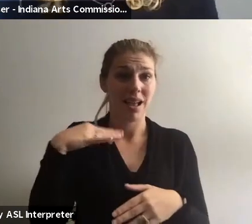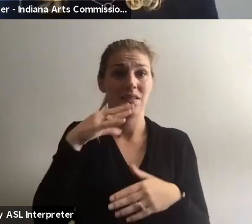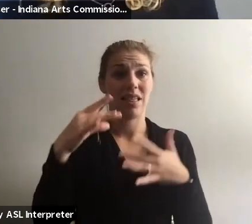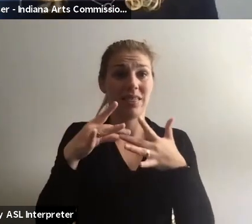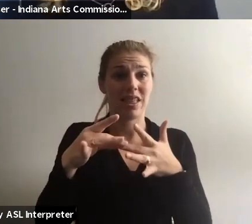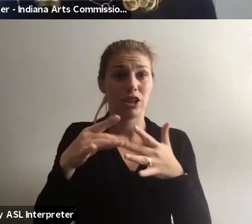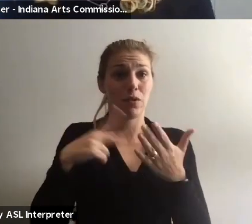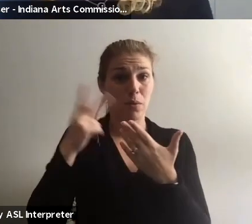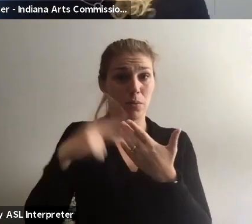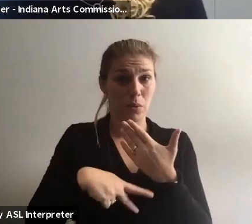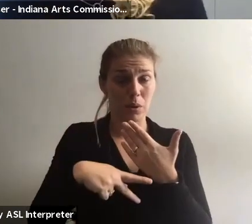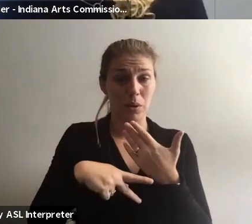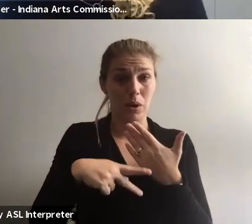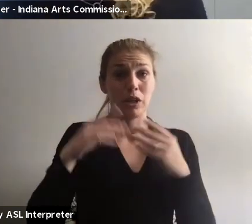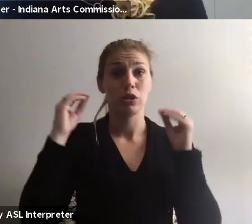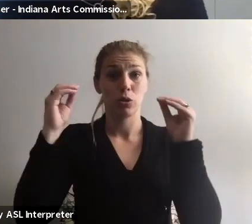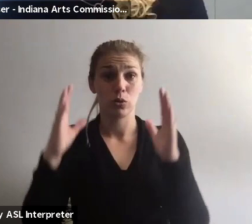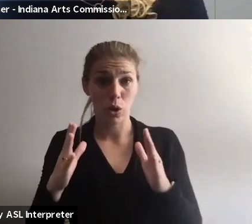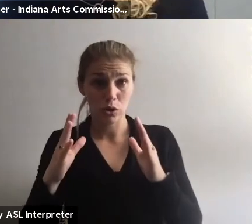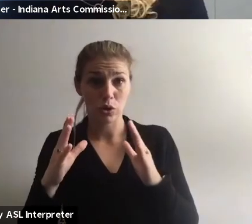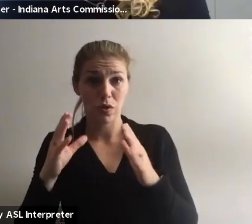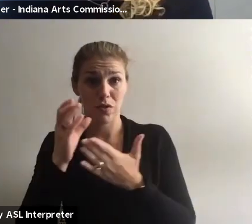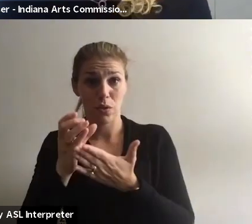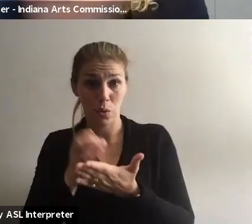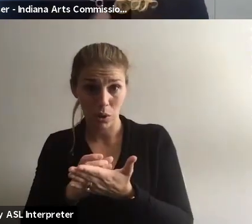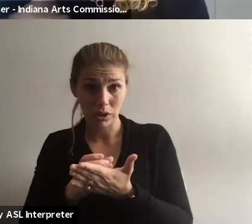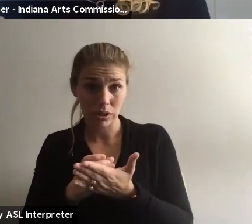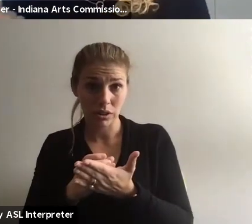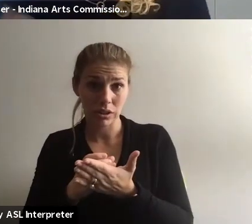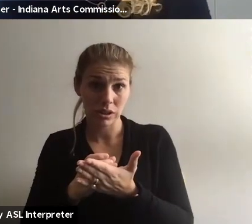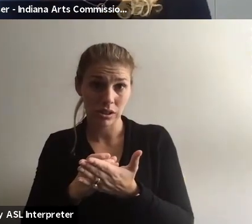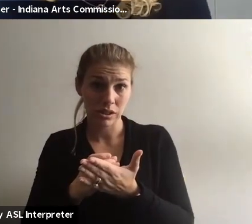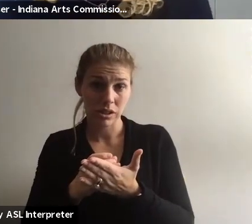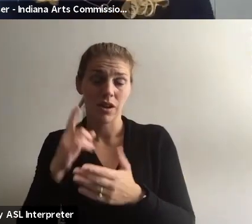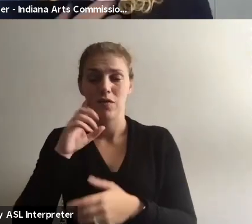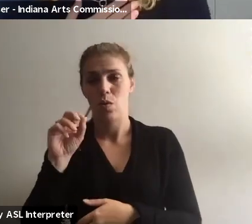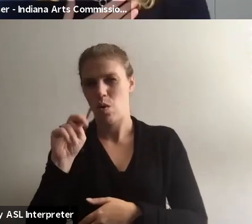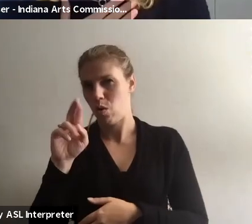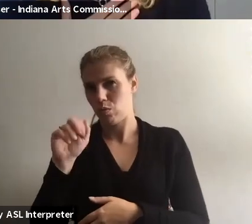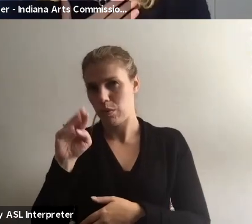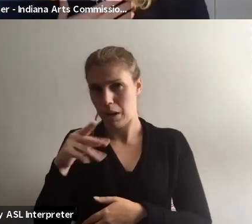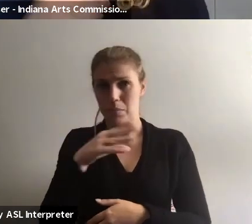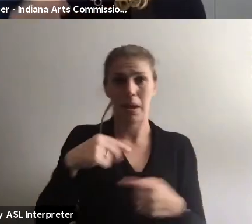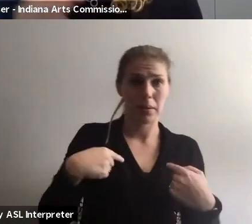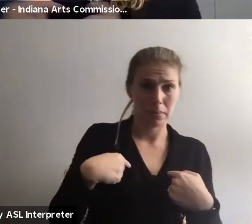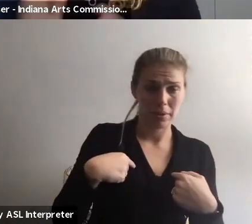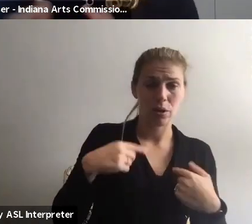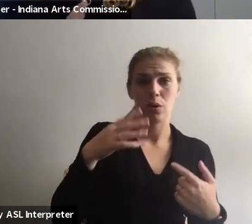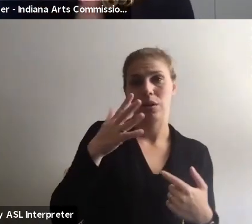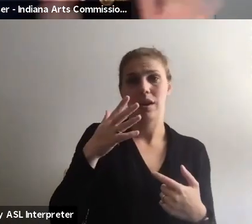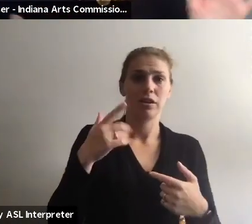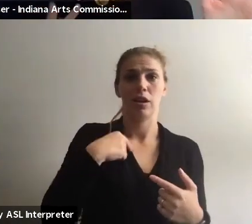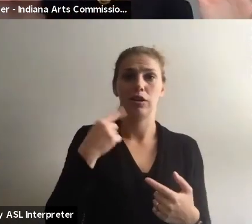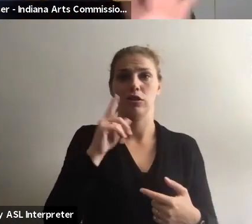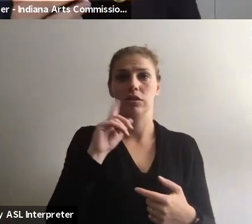of the program. So both the instructor of the course, that's part of OnRamp, and myself, who is kind of just like running